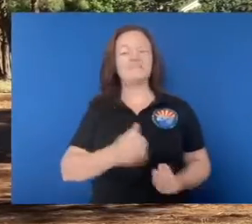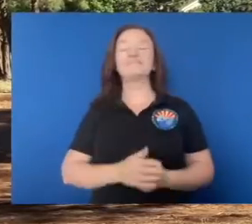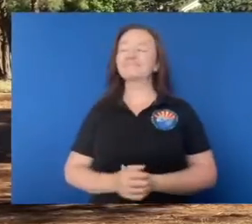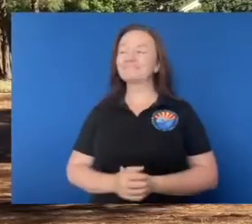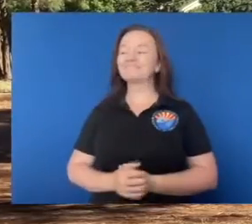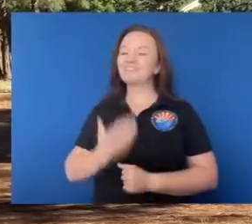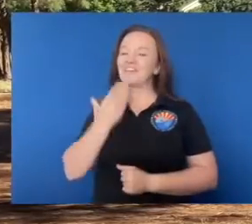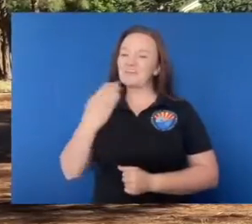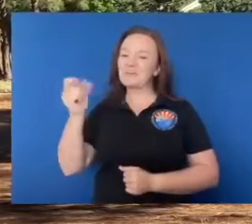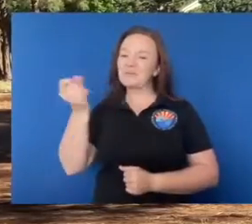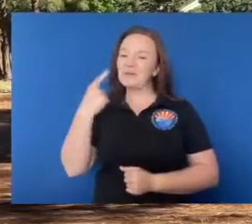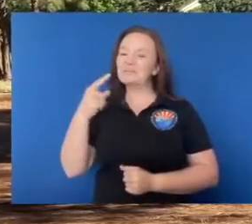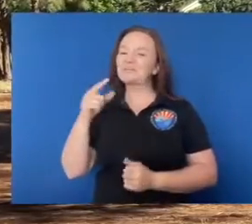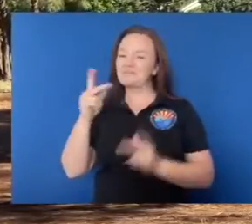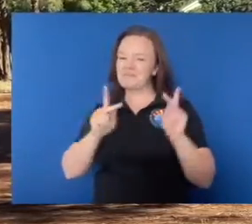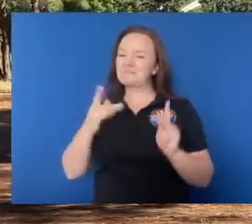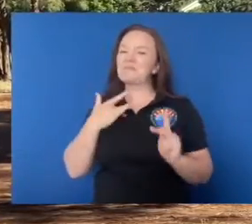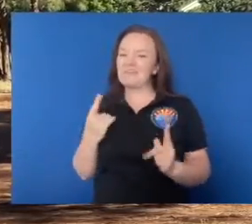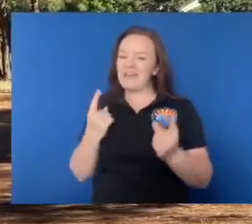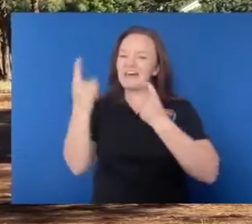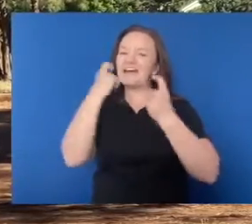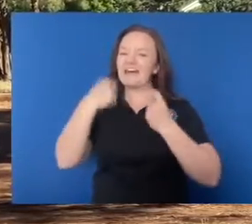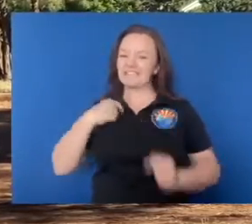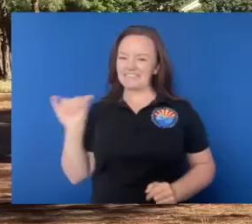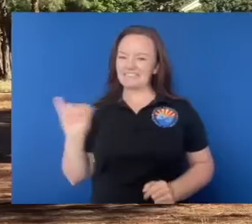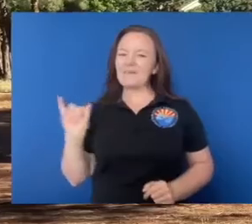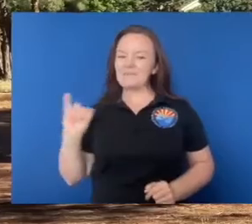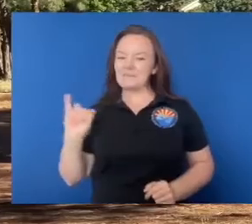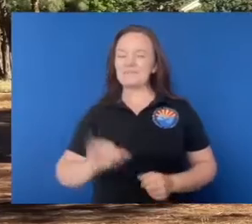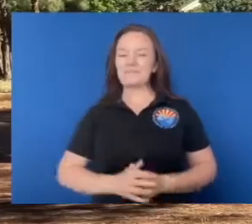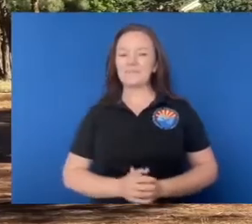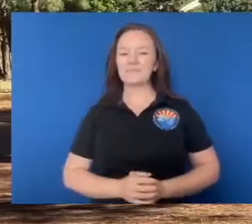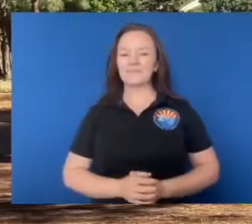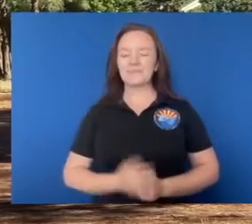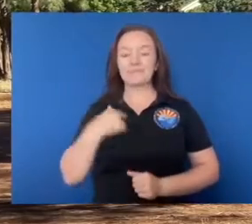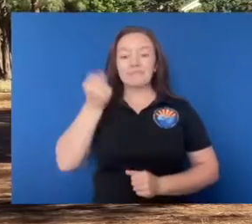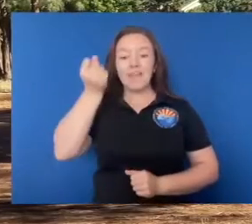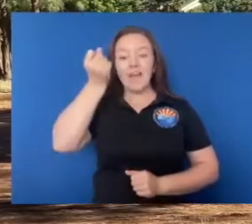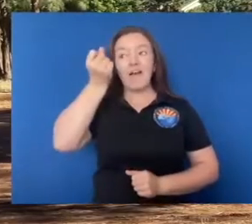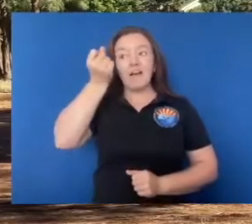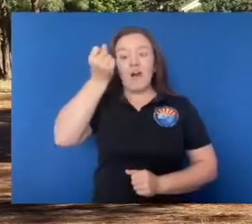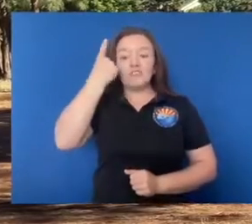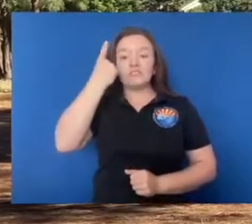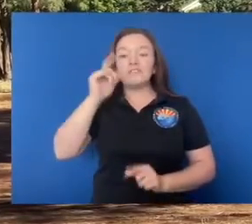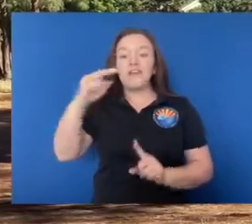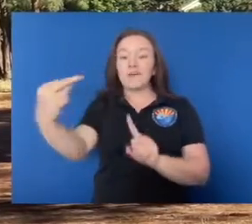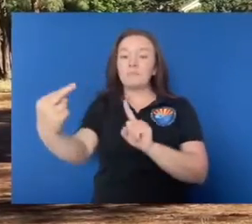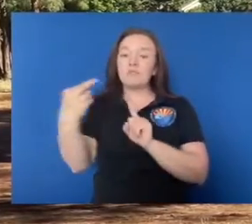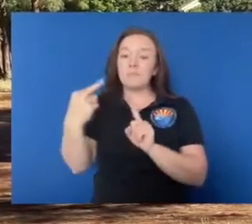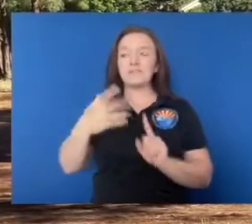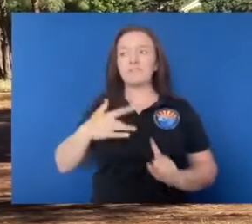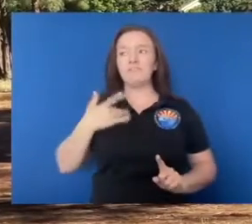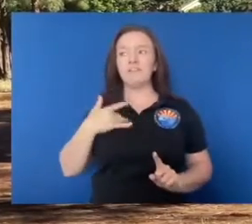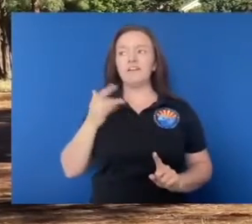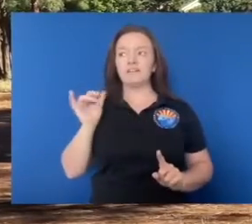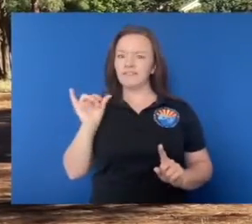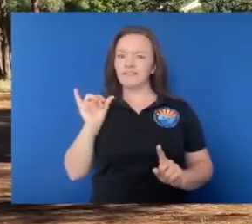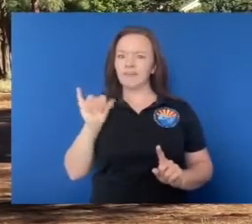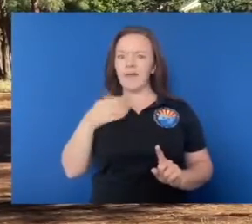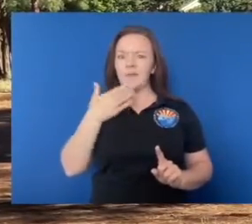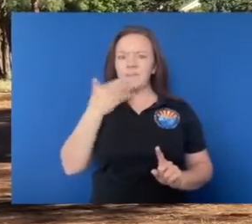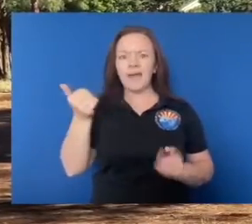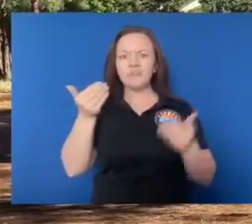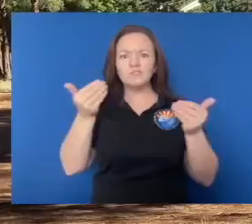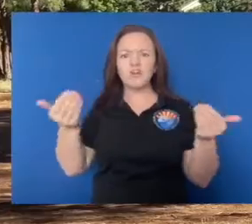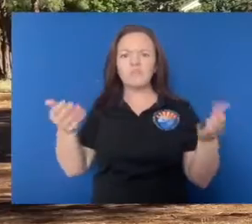that's a good question. And I, I get that question a lot too. And I, I, I understand why people would think that that is, you know,